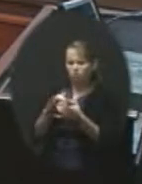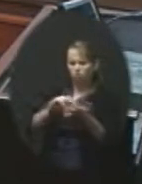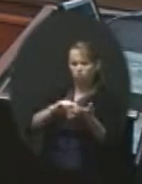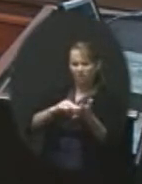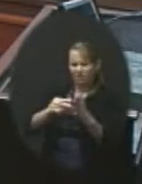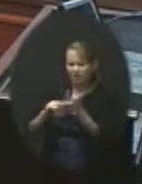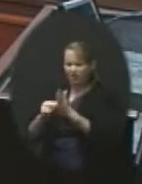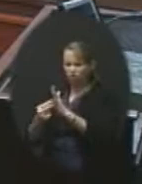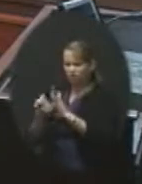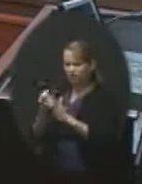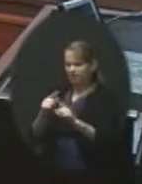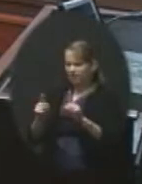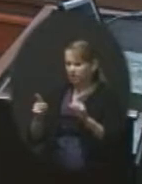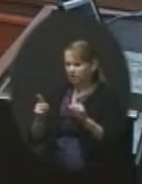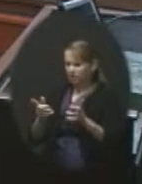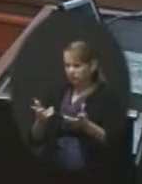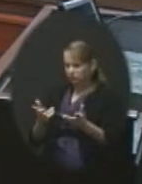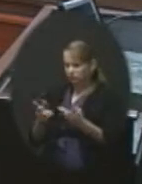Any questions?